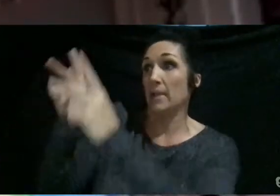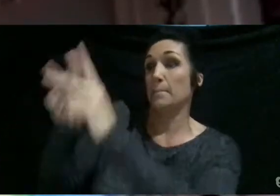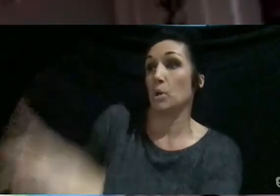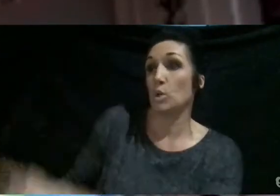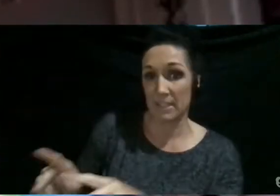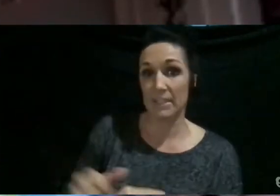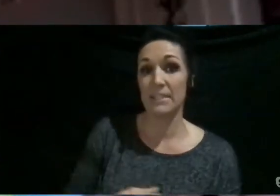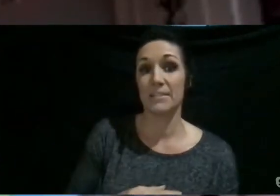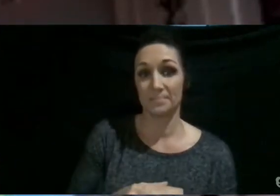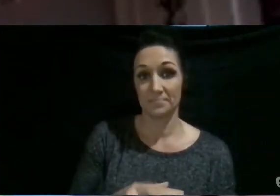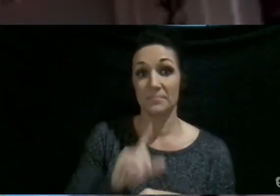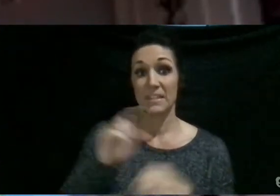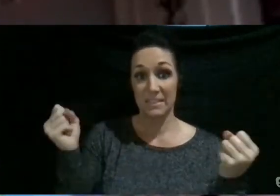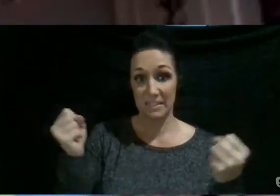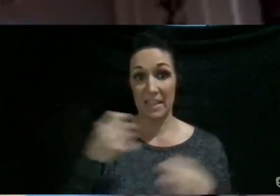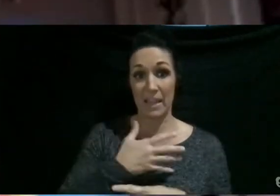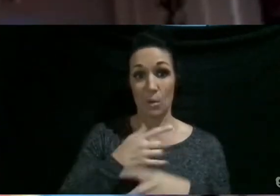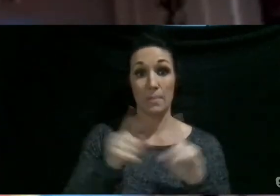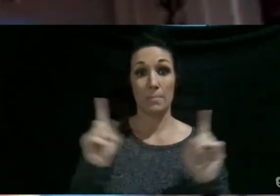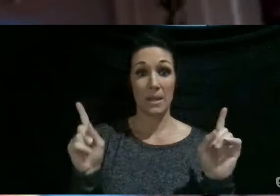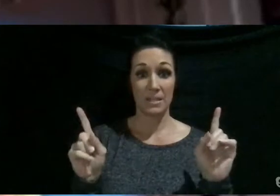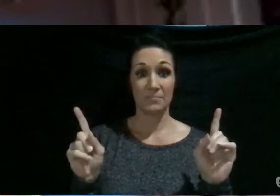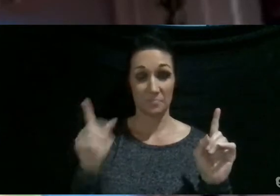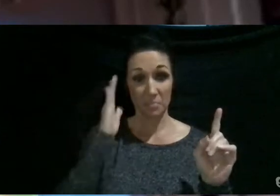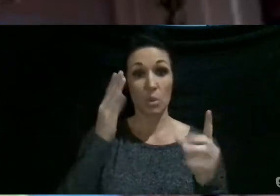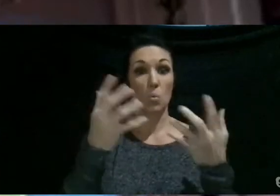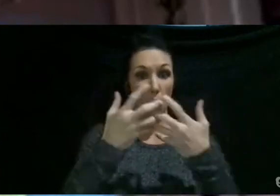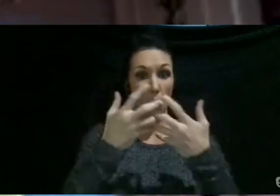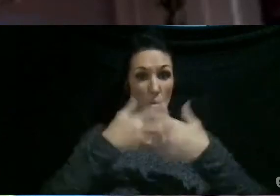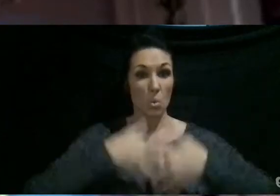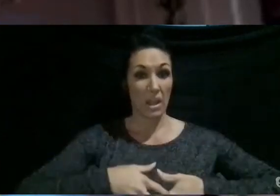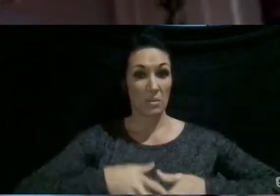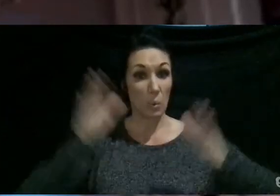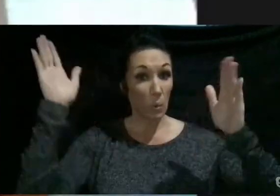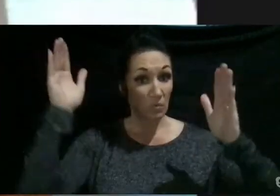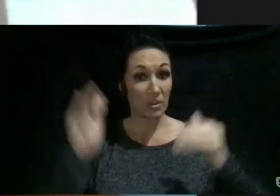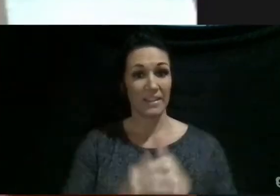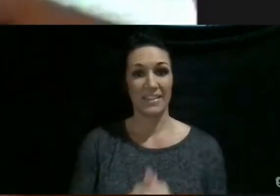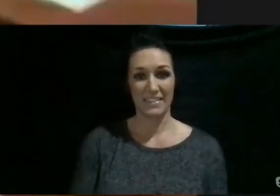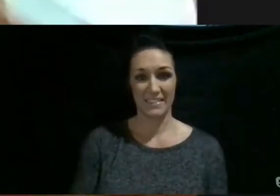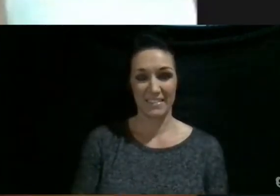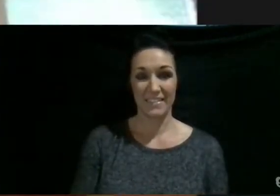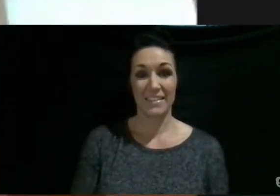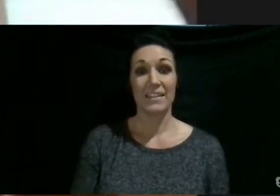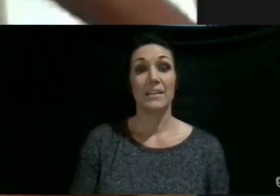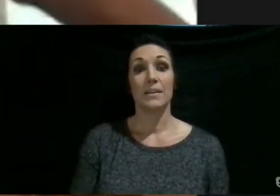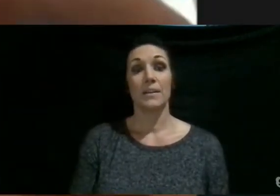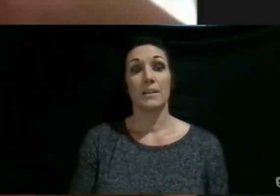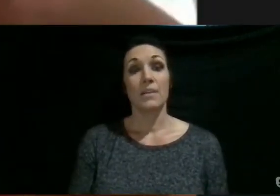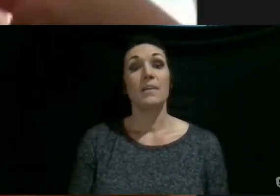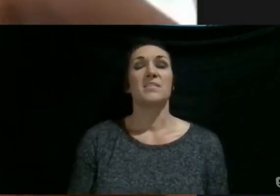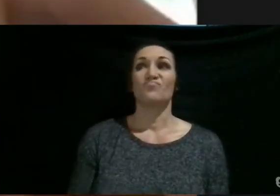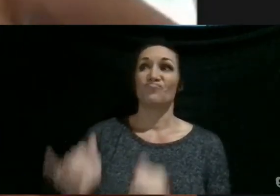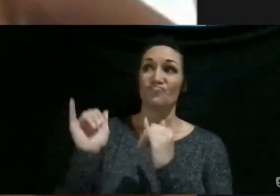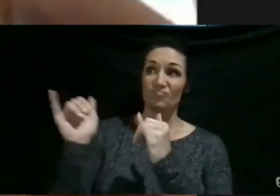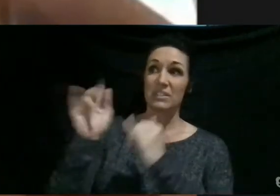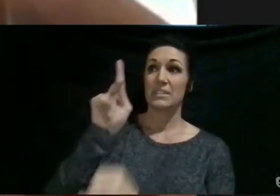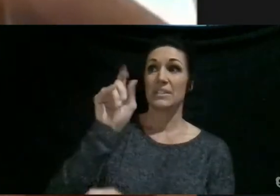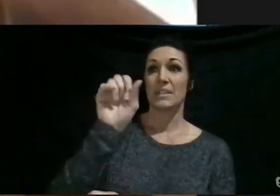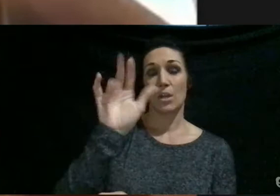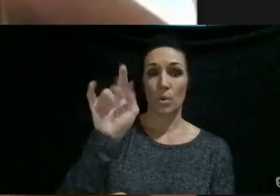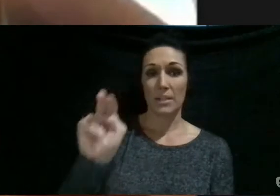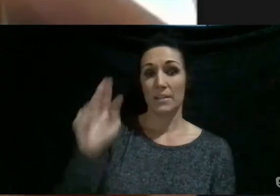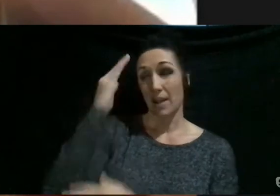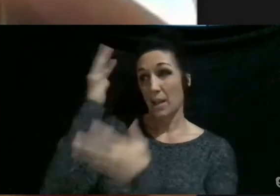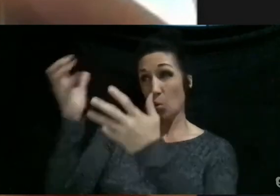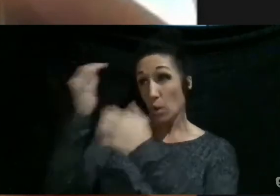It's scary, but it'll work out, hopefully. Yeah, I definitely agree with Kerrigan. Like, I want to know what's happening, but, like,